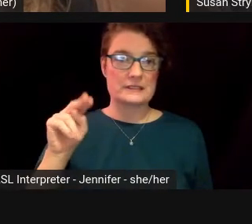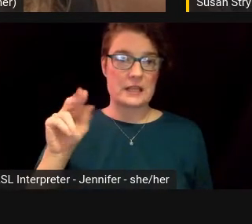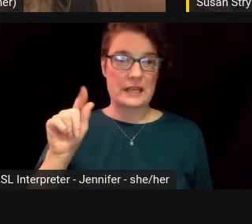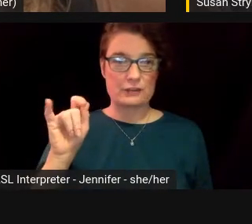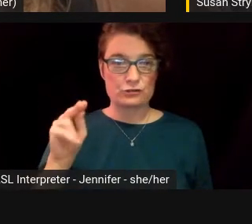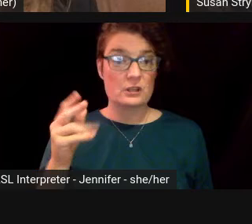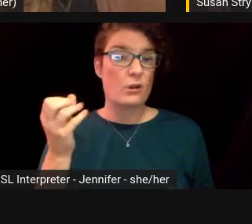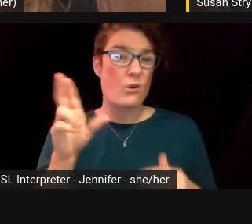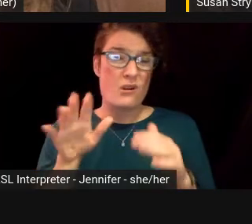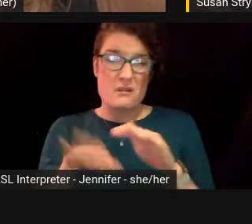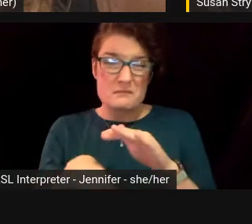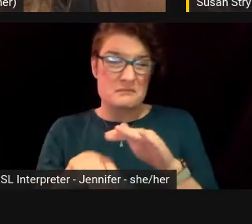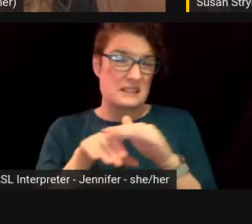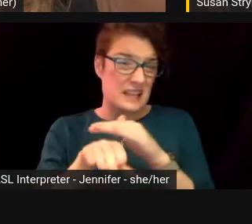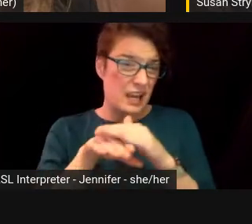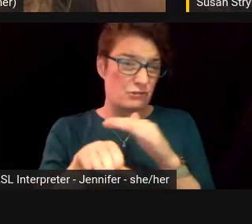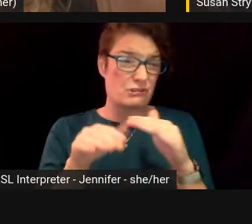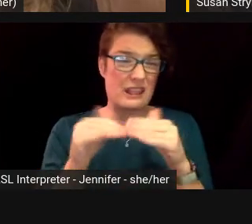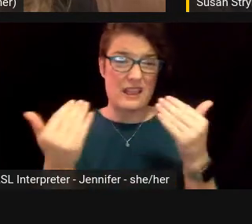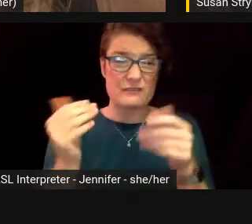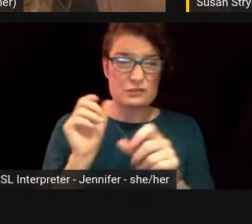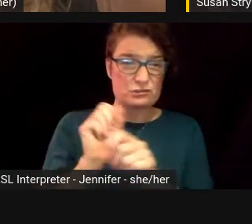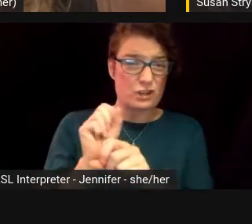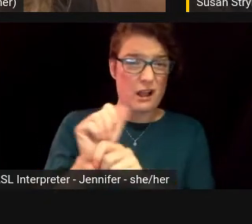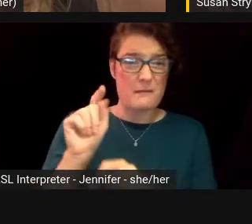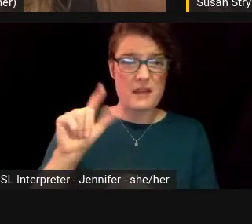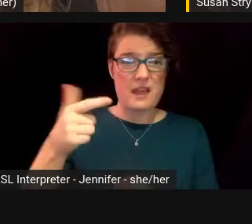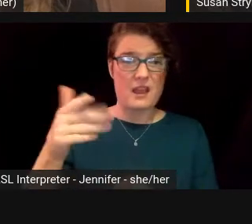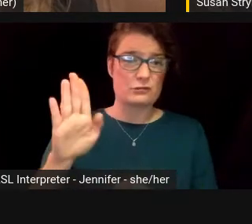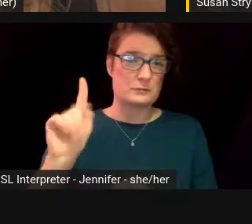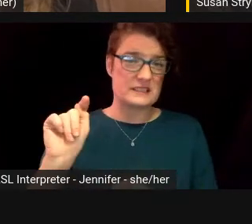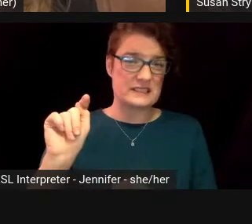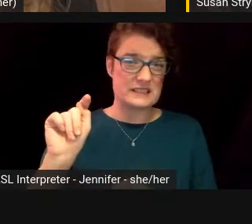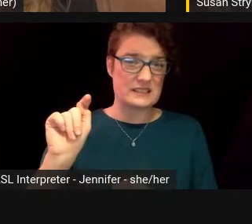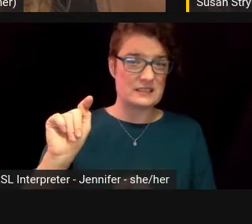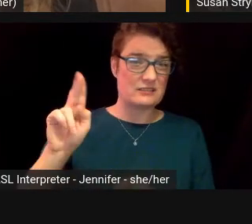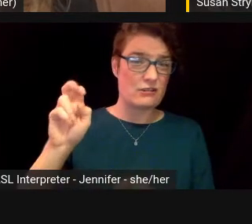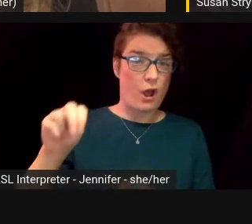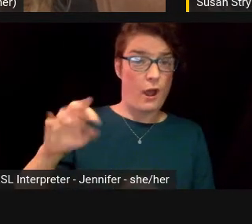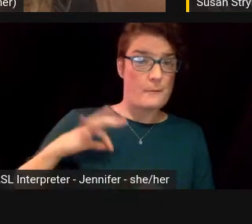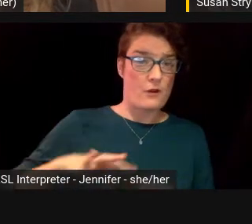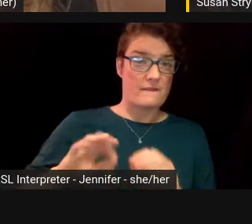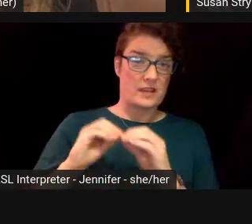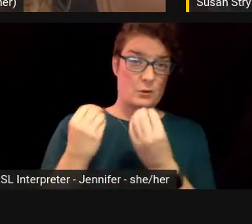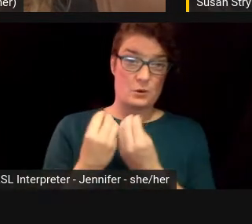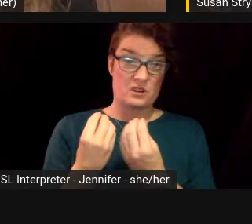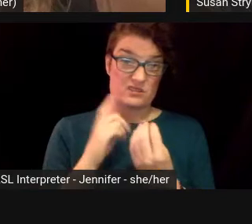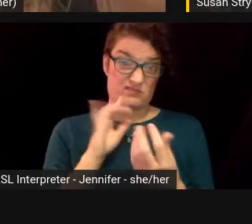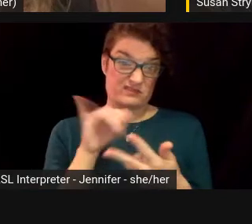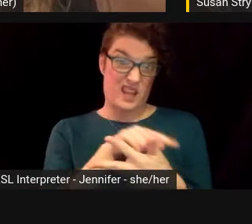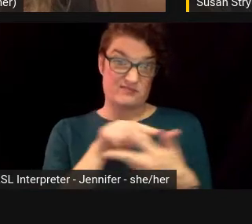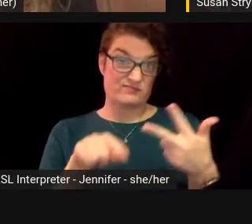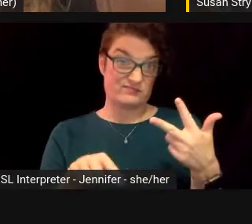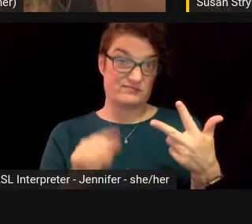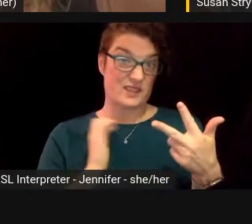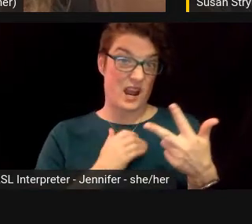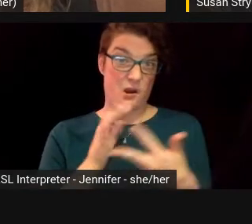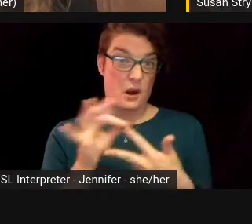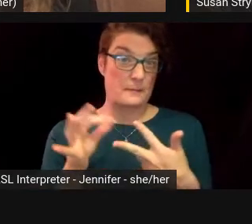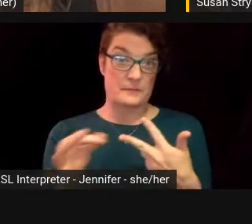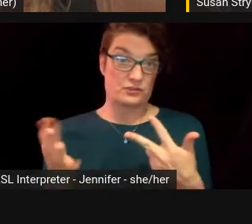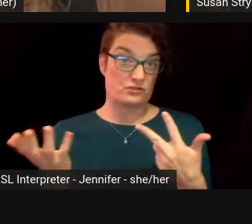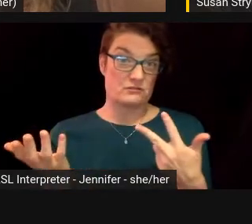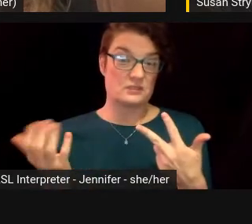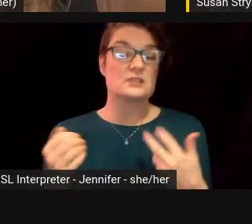roles at like an LGBT nonprofit. Um, that's typically the, the, the opportunities that we have in front of us.